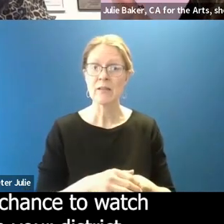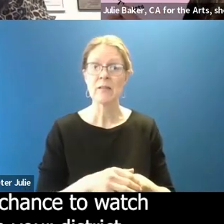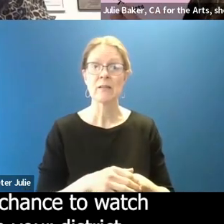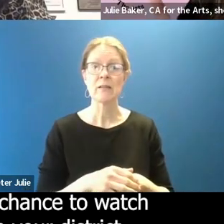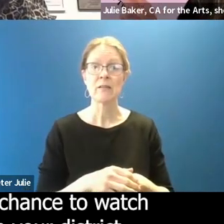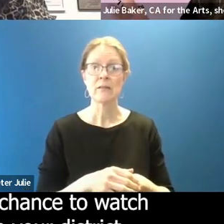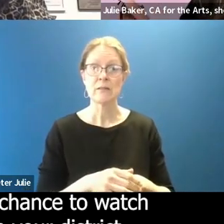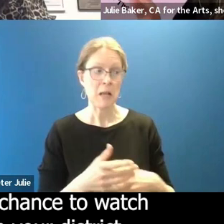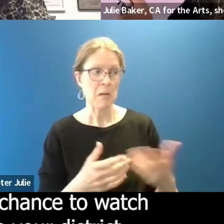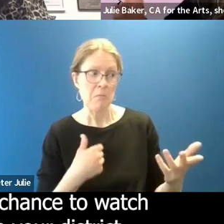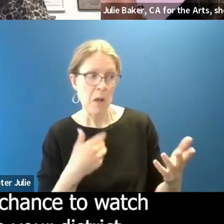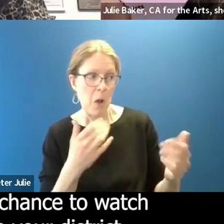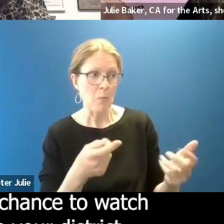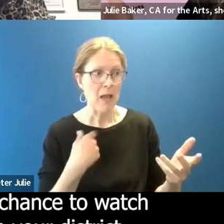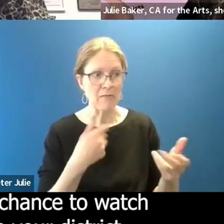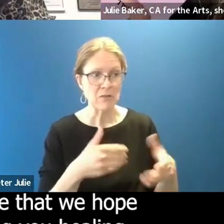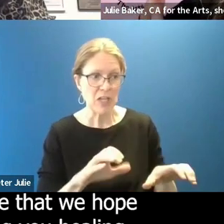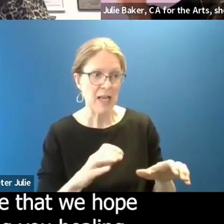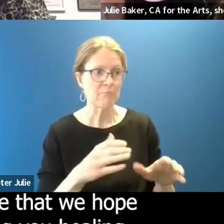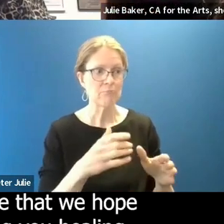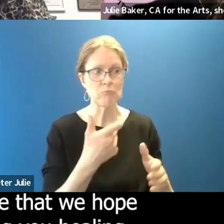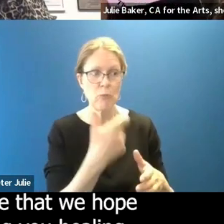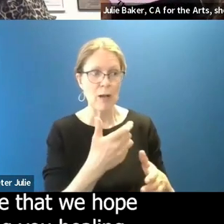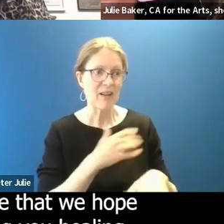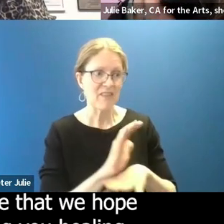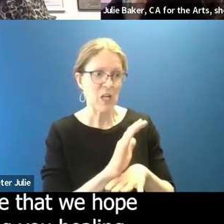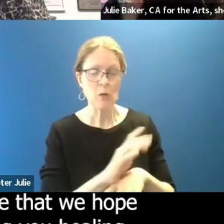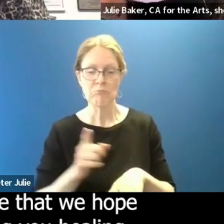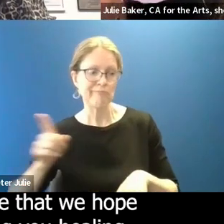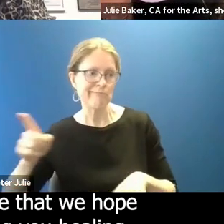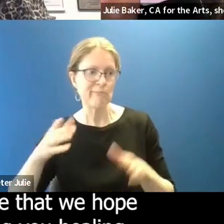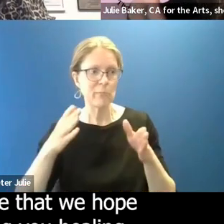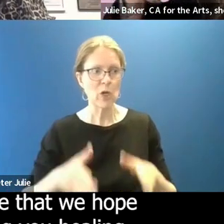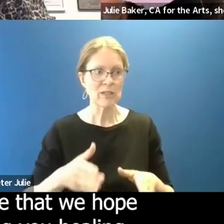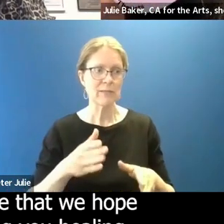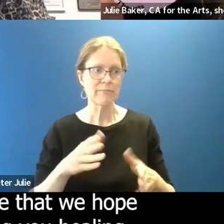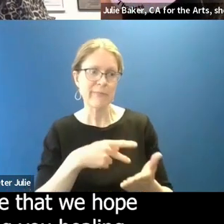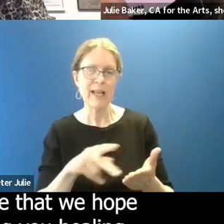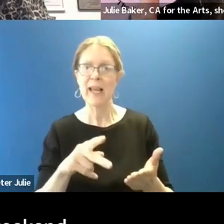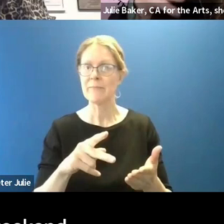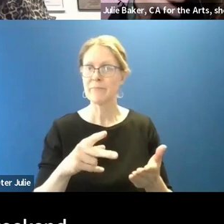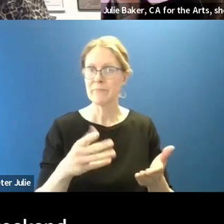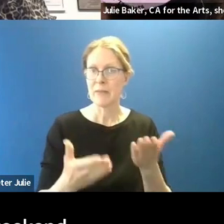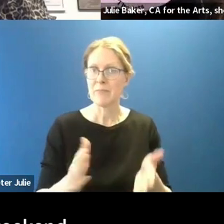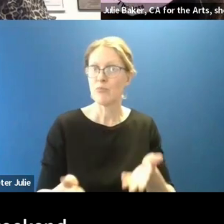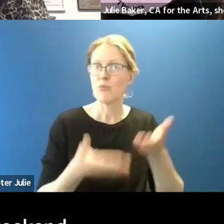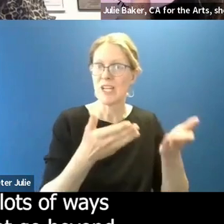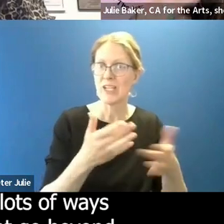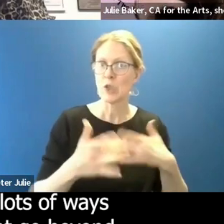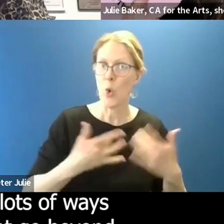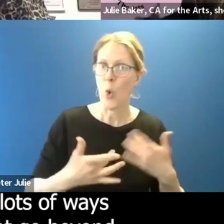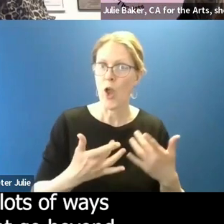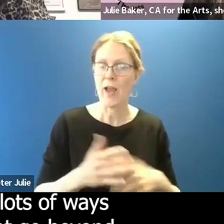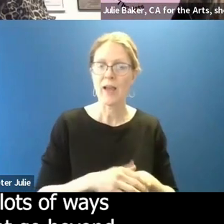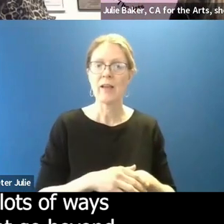you know, I hope you get a chance to watch this video of someone in your district who is performing a dance that we hope will bring you joy or bring you healing as you enter the weekend.